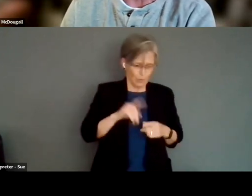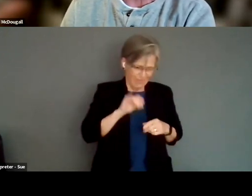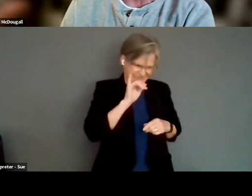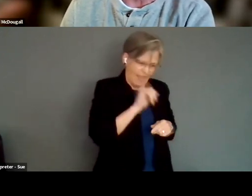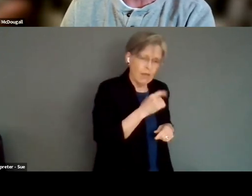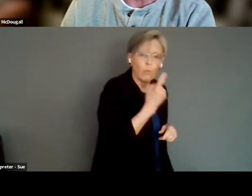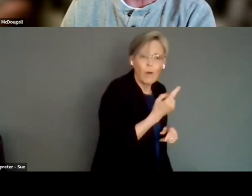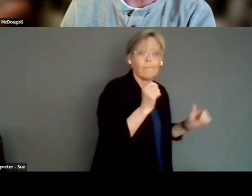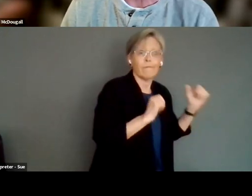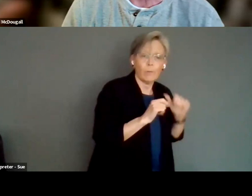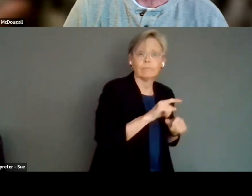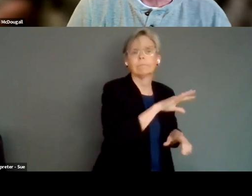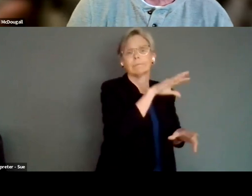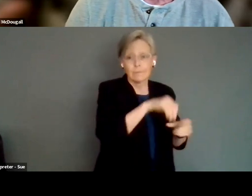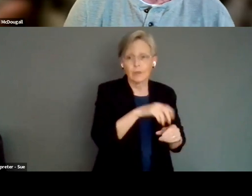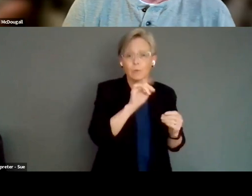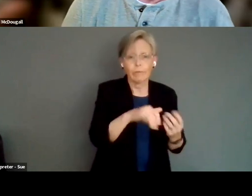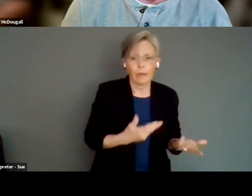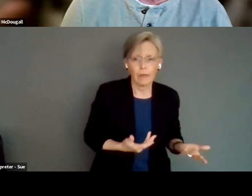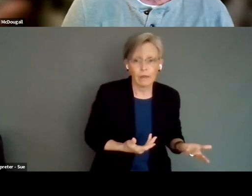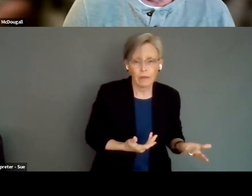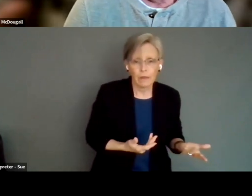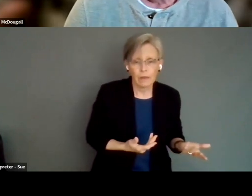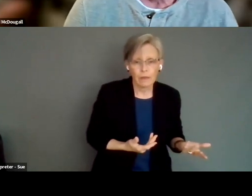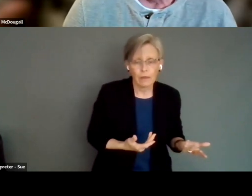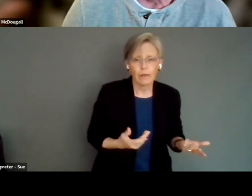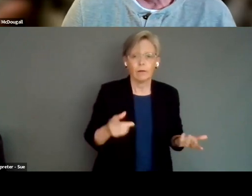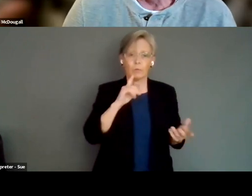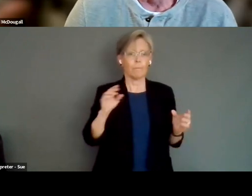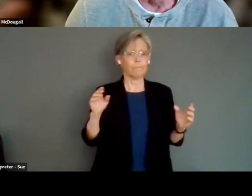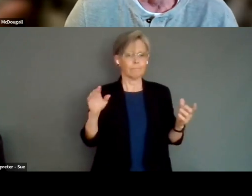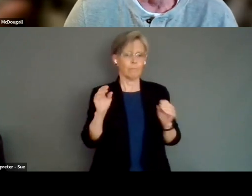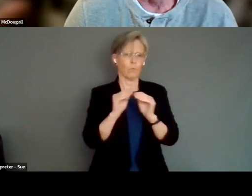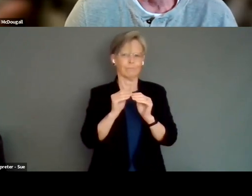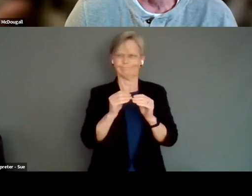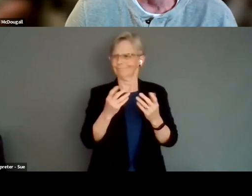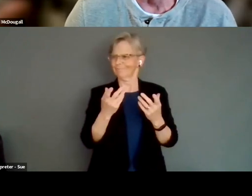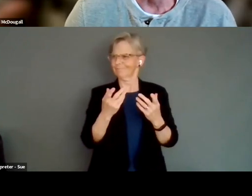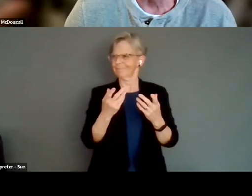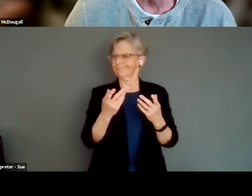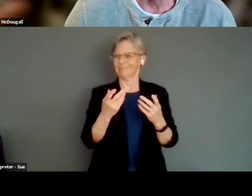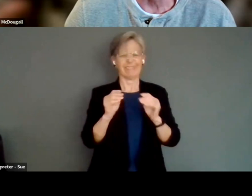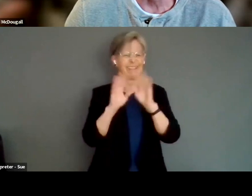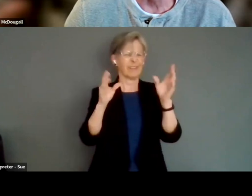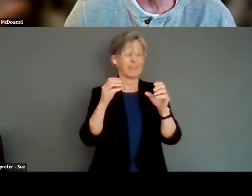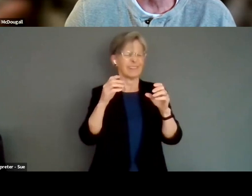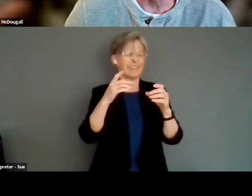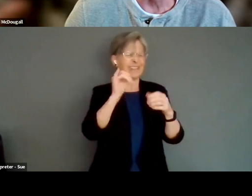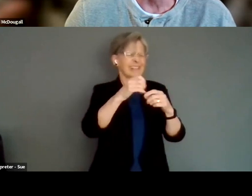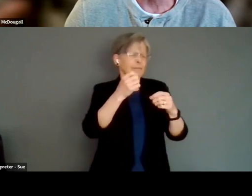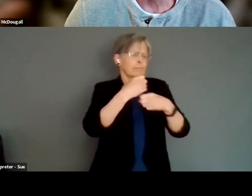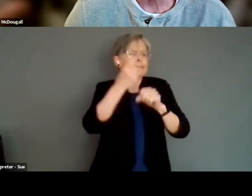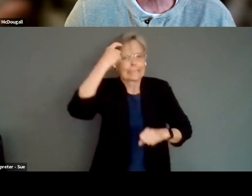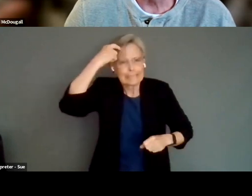performance where they could come and do that. That makes way more sense to me as far as dealing with